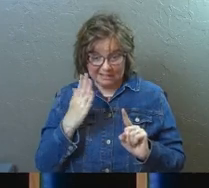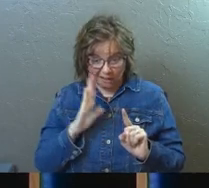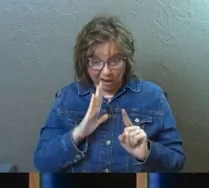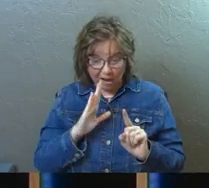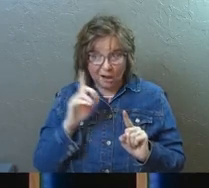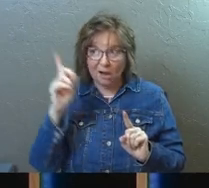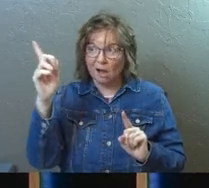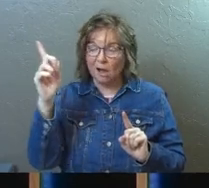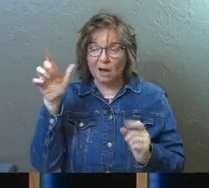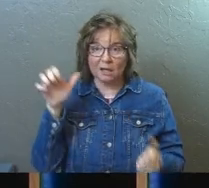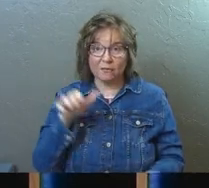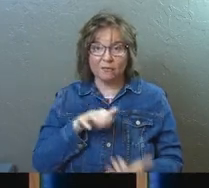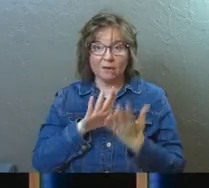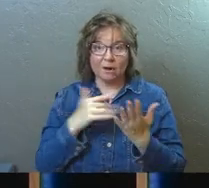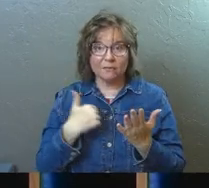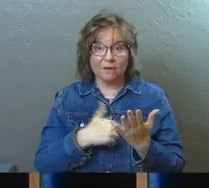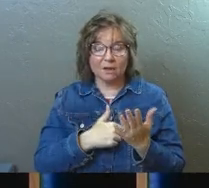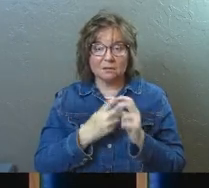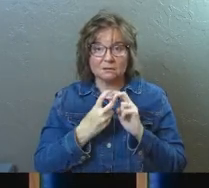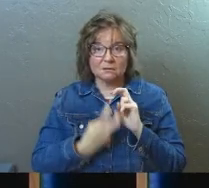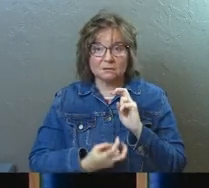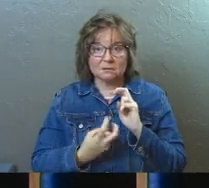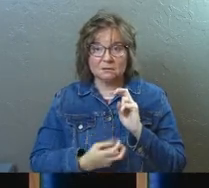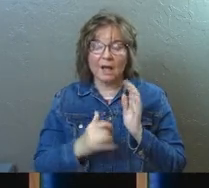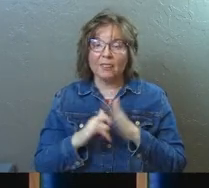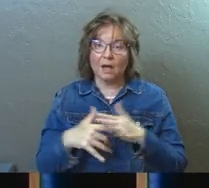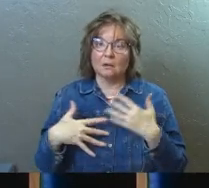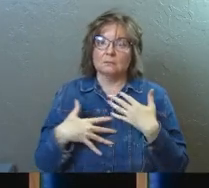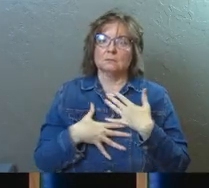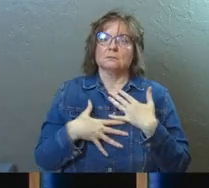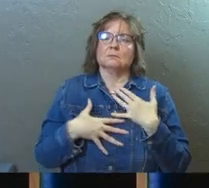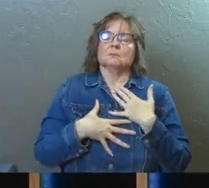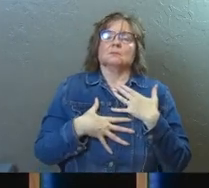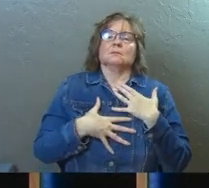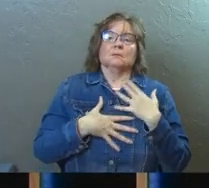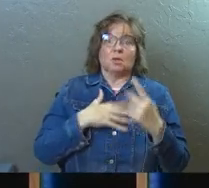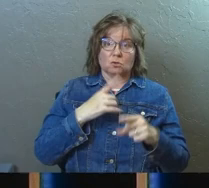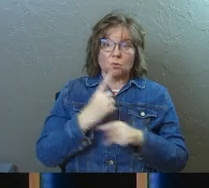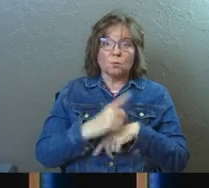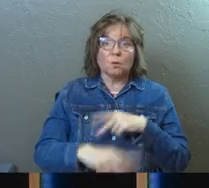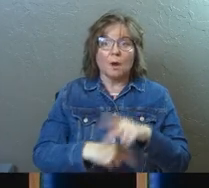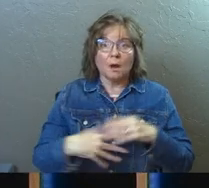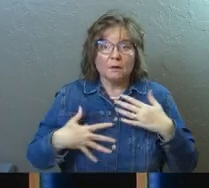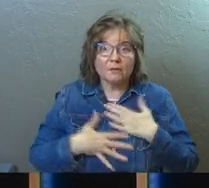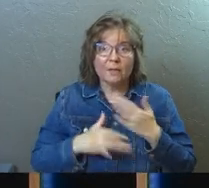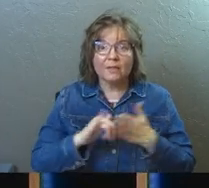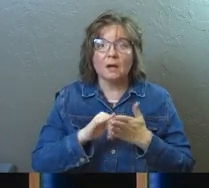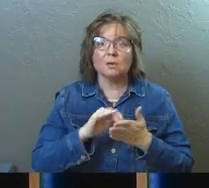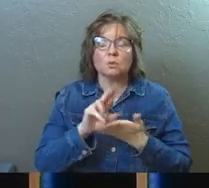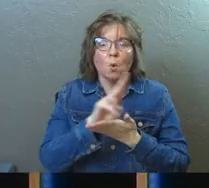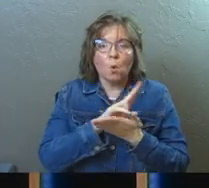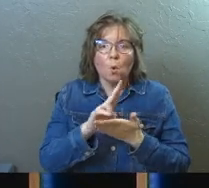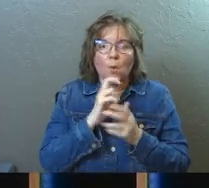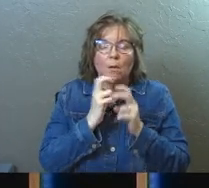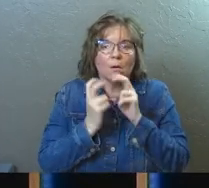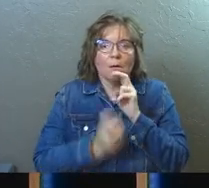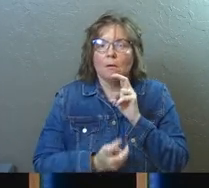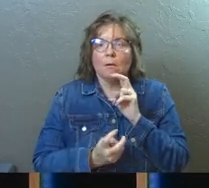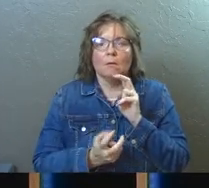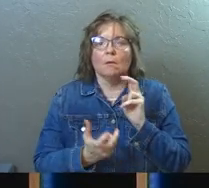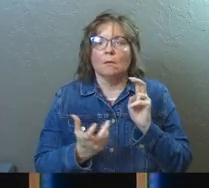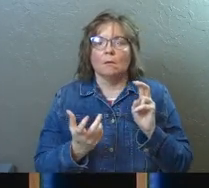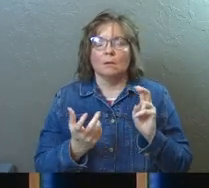God in front of us. And that's terror. That's, that's the right kind of terror. That's, that's a holy awe